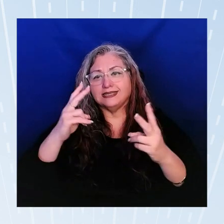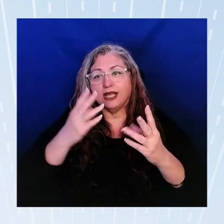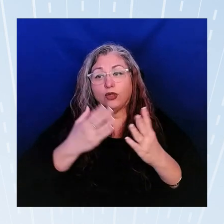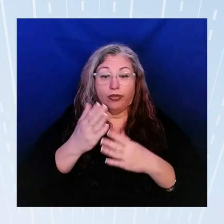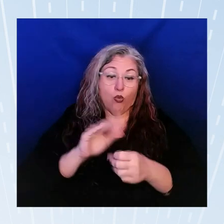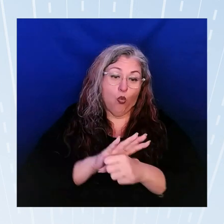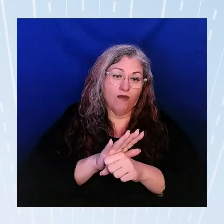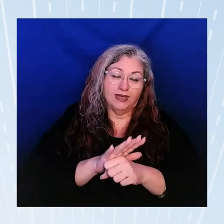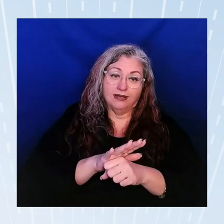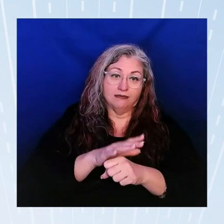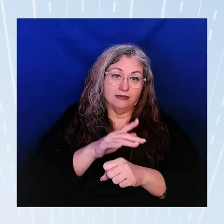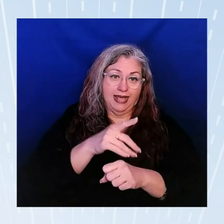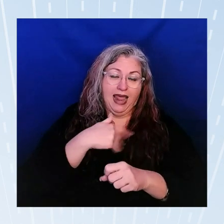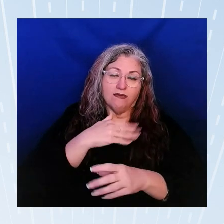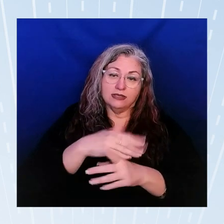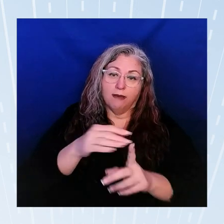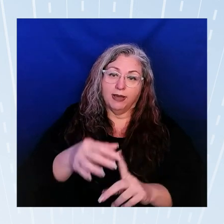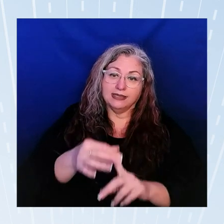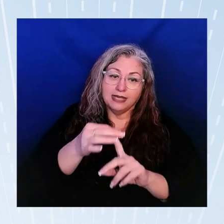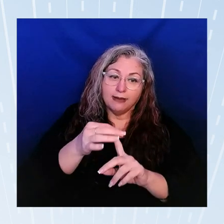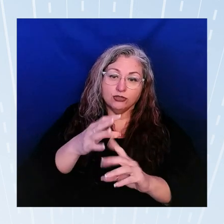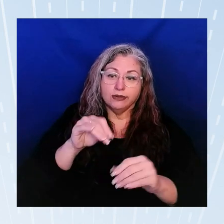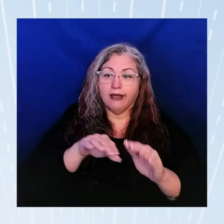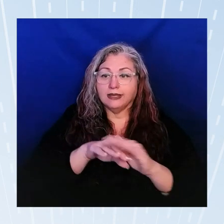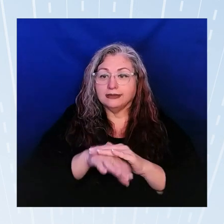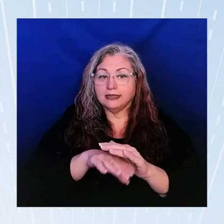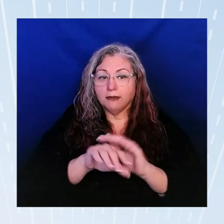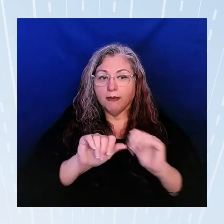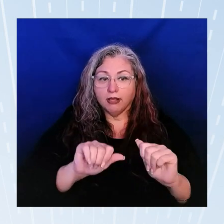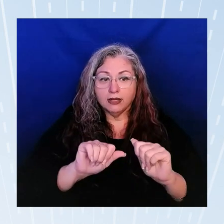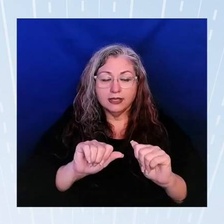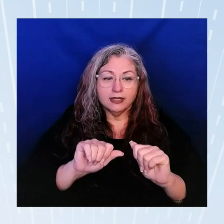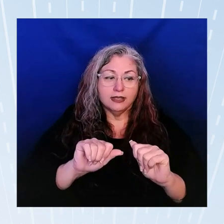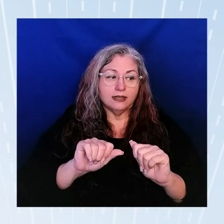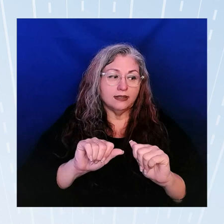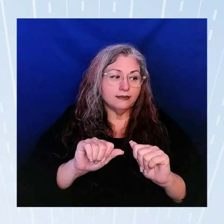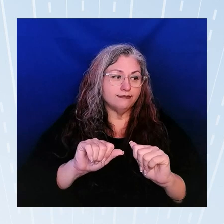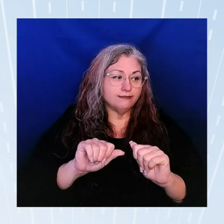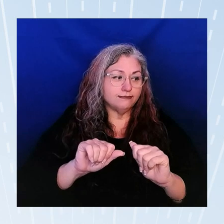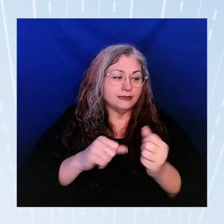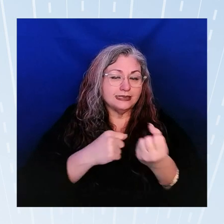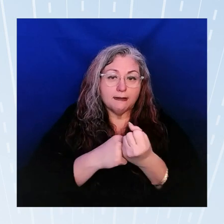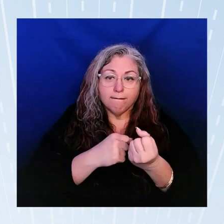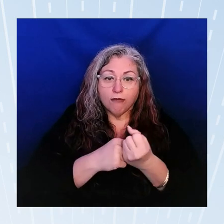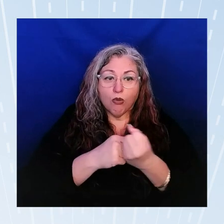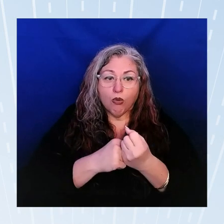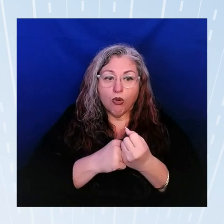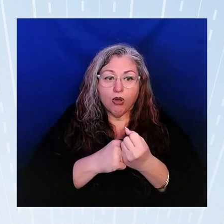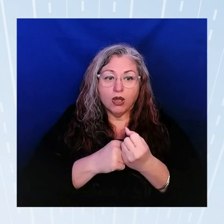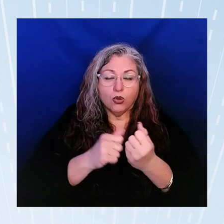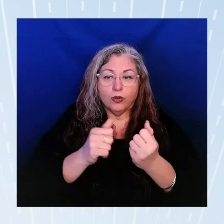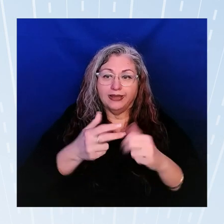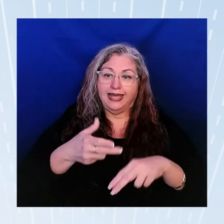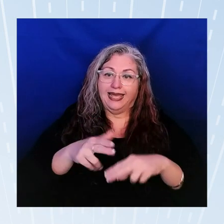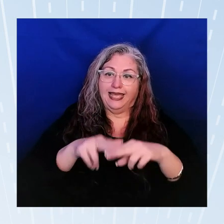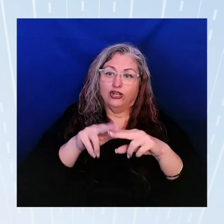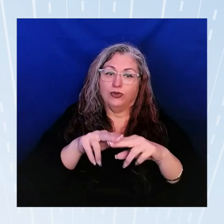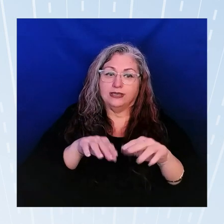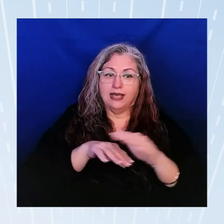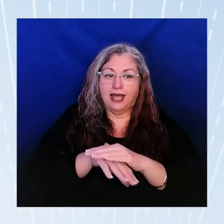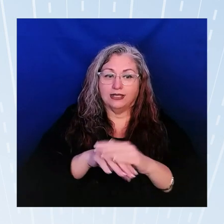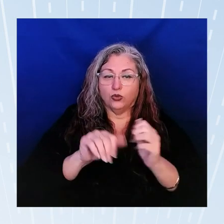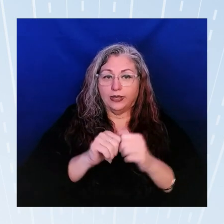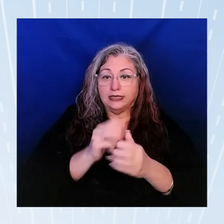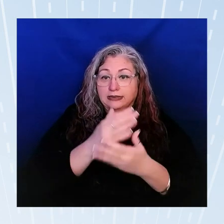there's been exceptions and accessibility you know support around you know increasing the access to some of these